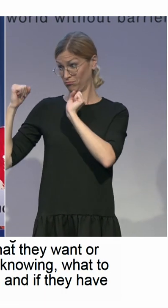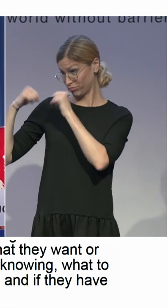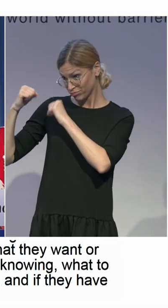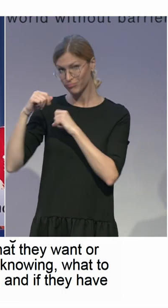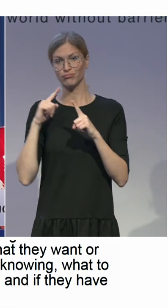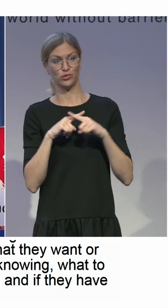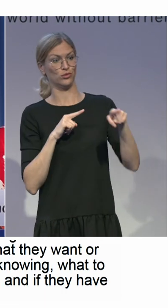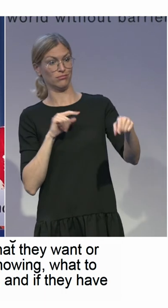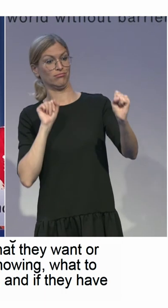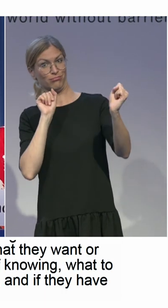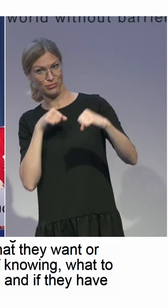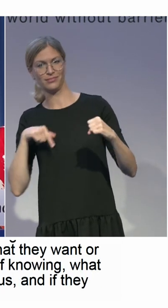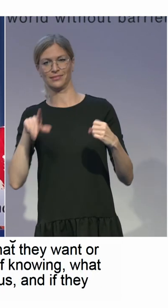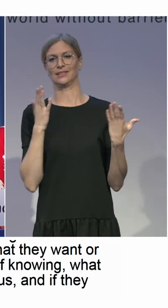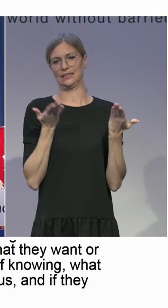stuff is understood and supported.